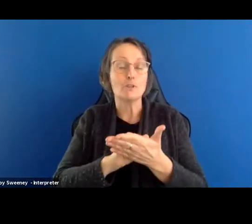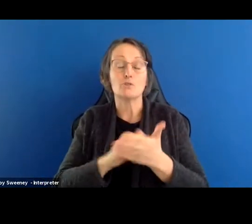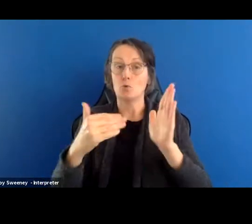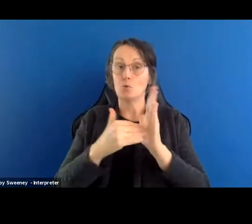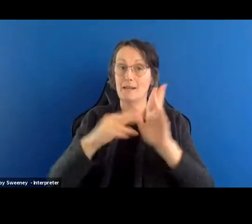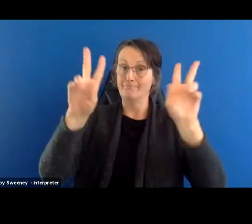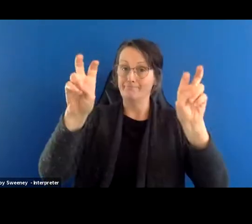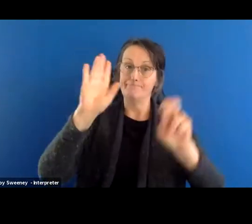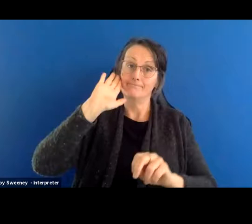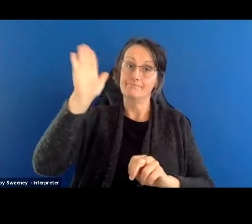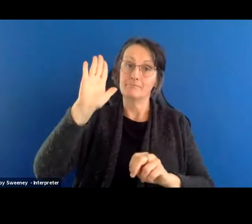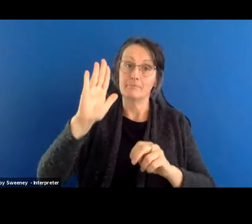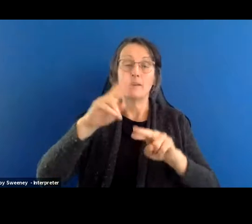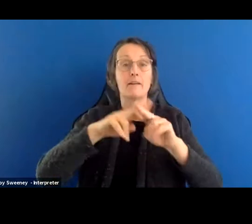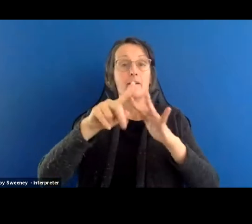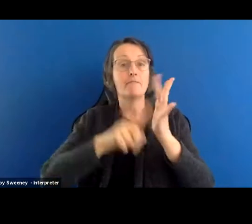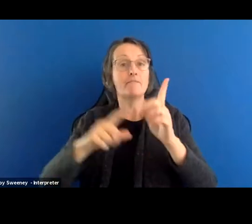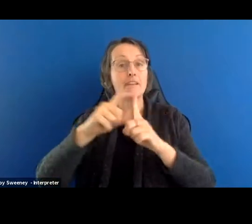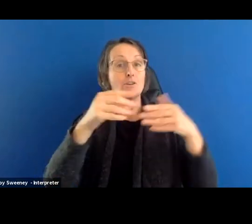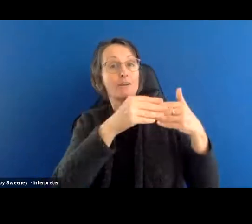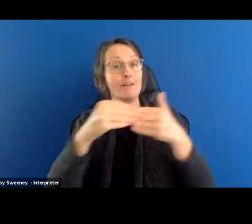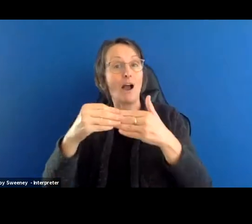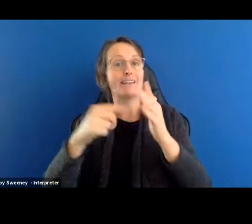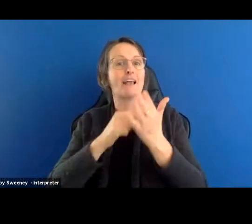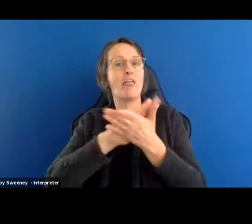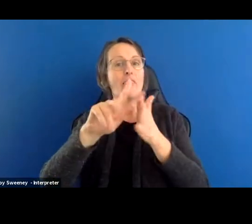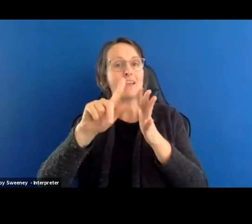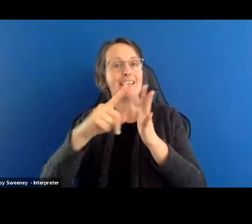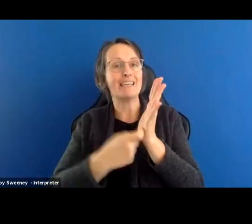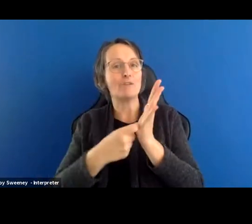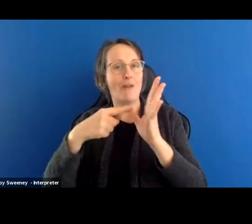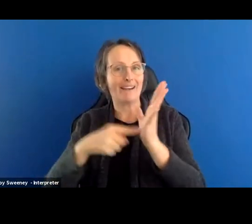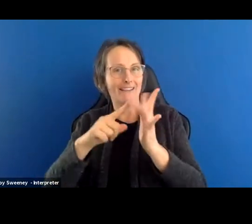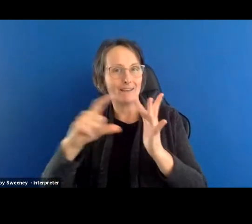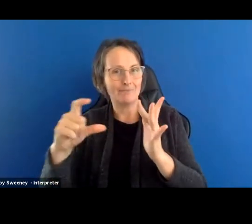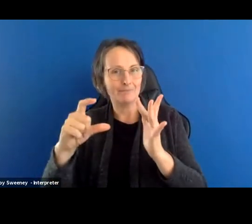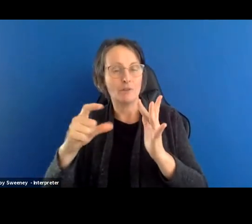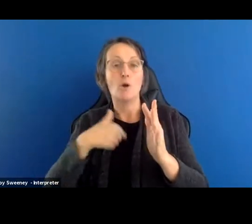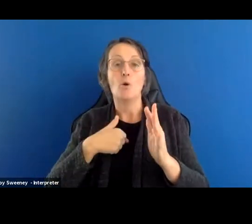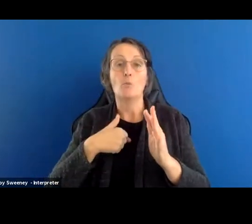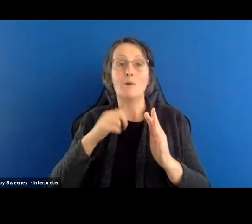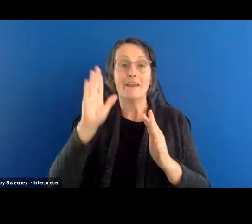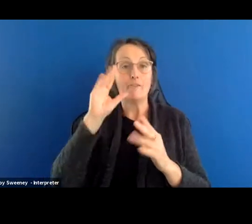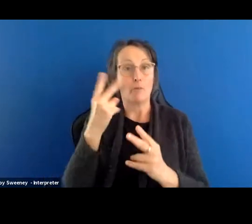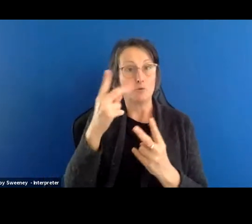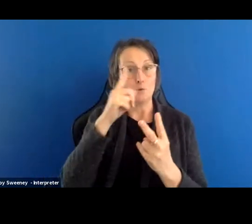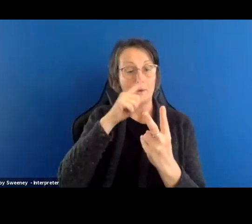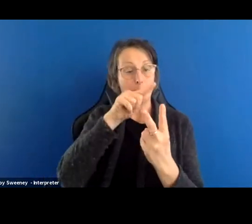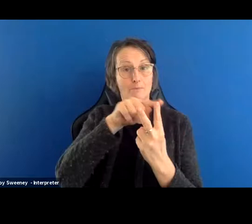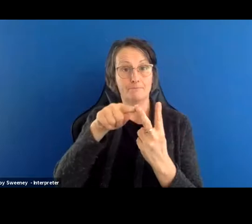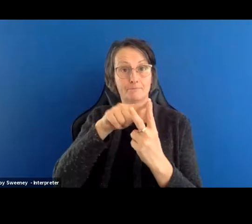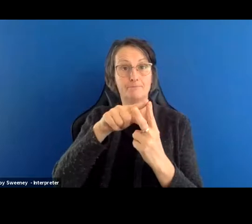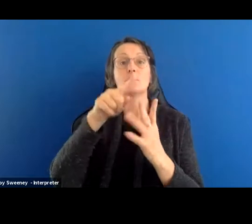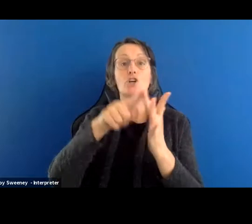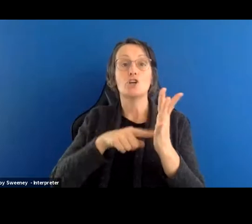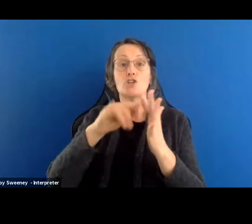the Erratic. And we are hearing from the artist duo a published event, Justy Phillips and Margaret Woodward, who